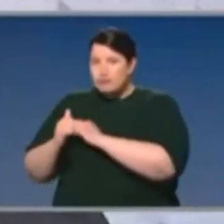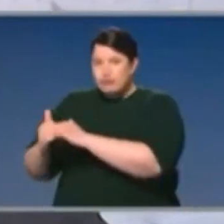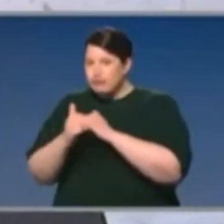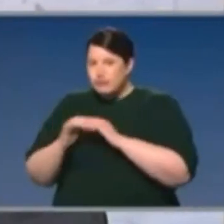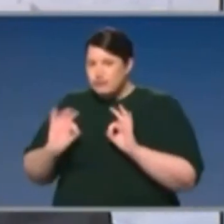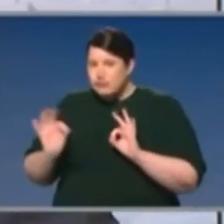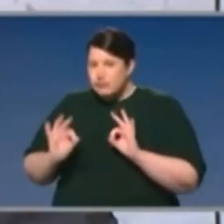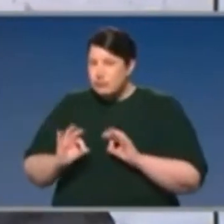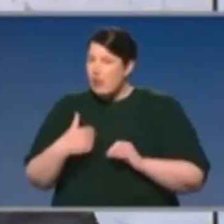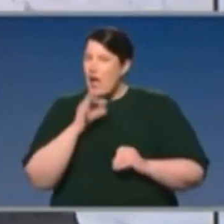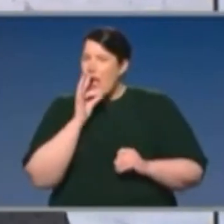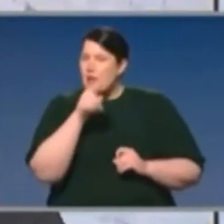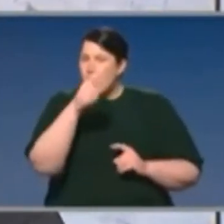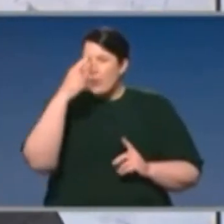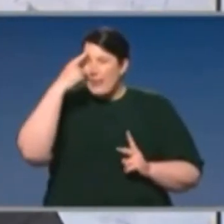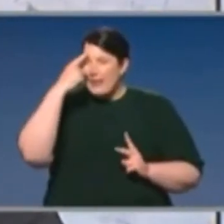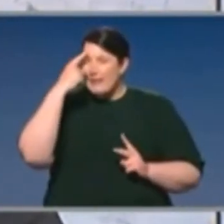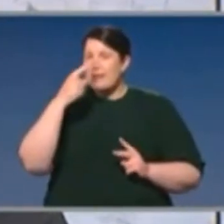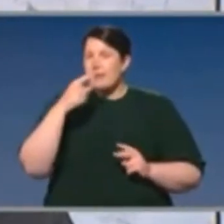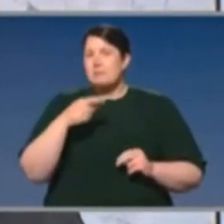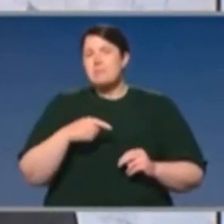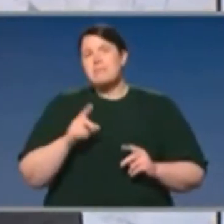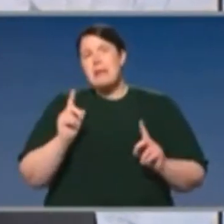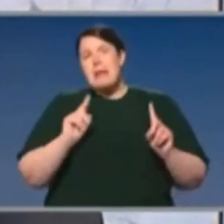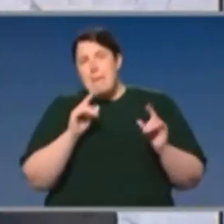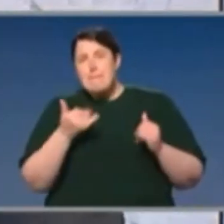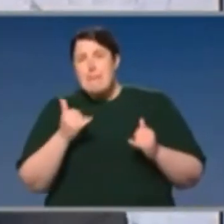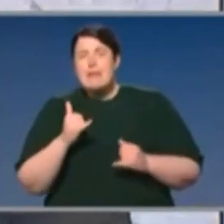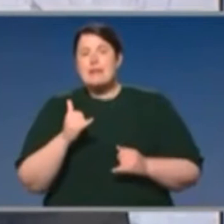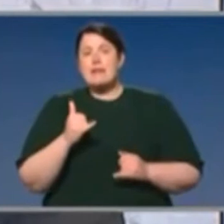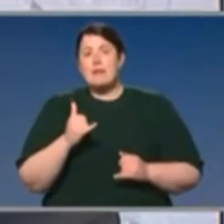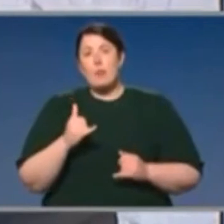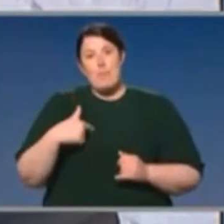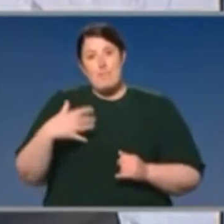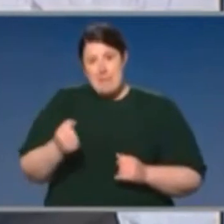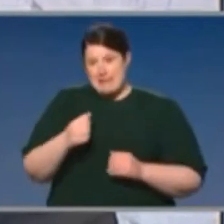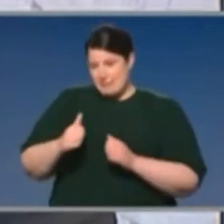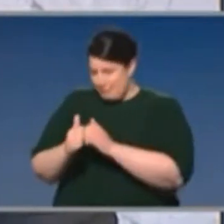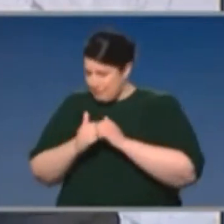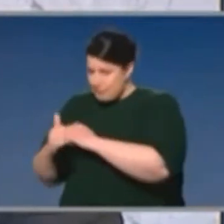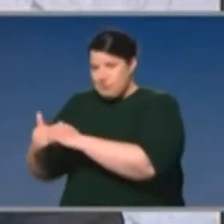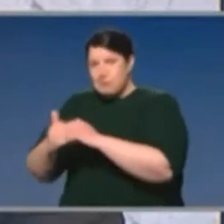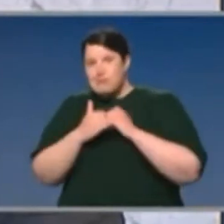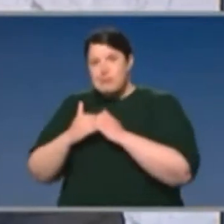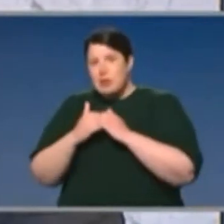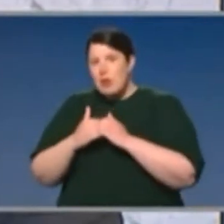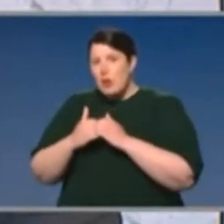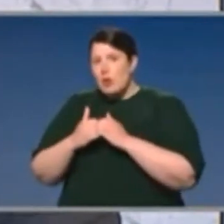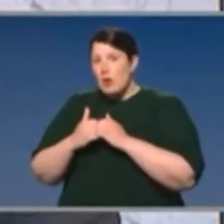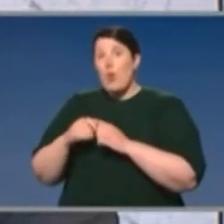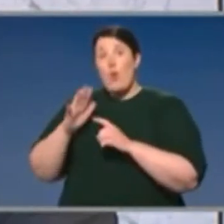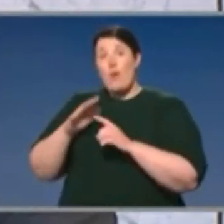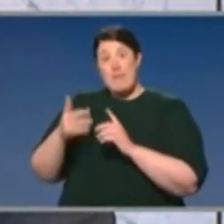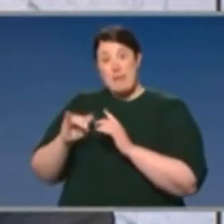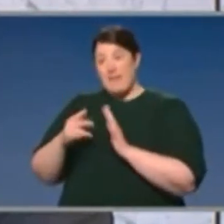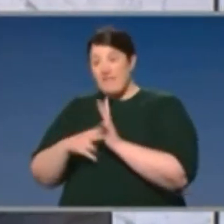not talking to each other? And do you think that we're now at a point where we've actually got to have integrated contact tracing across